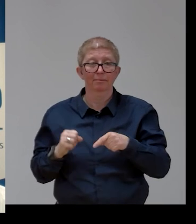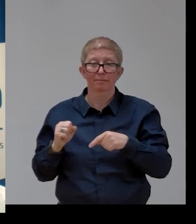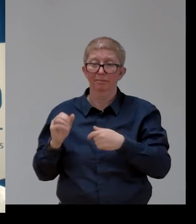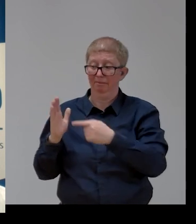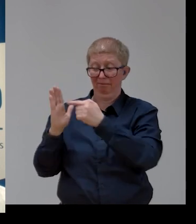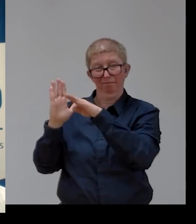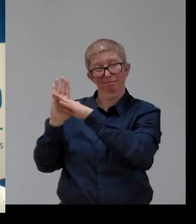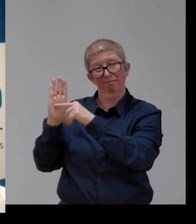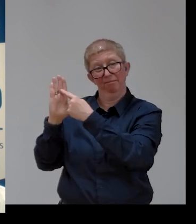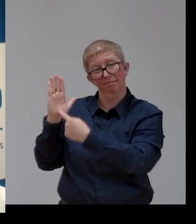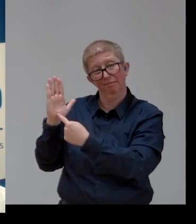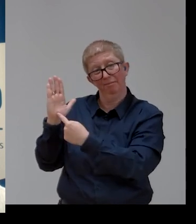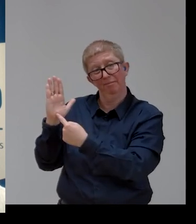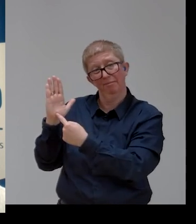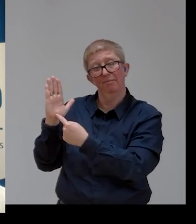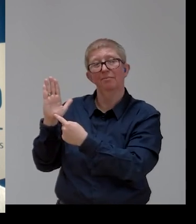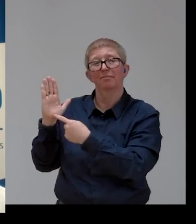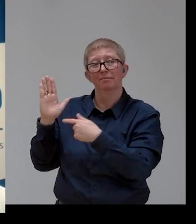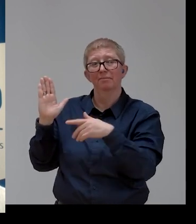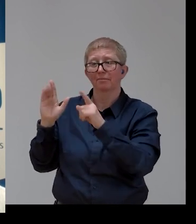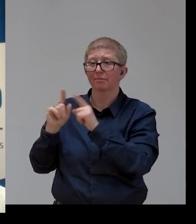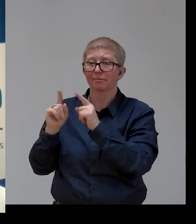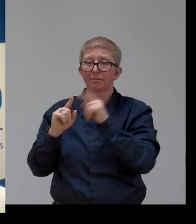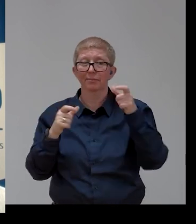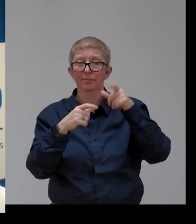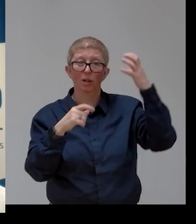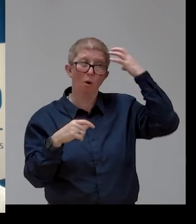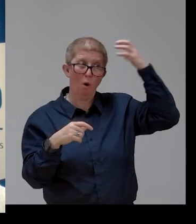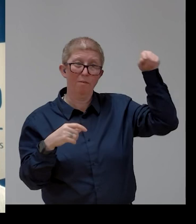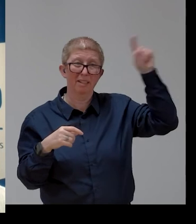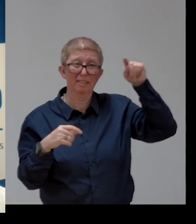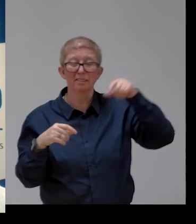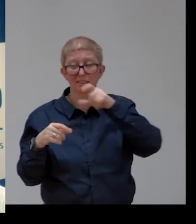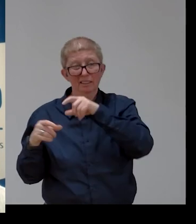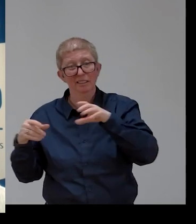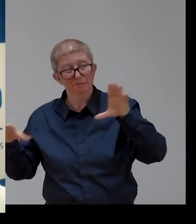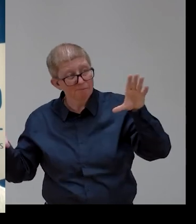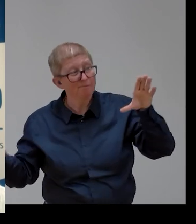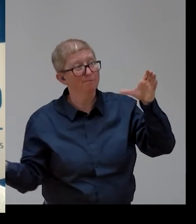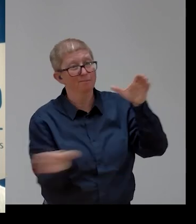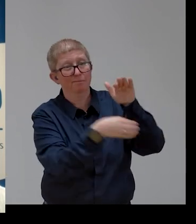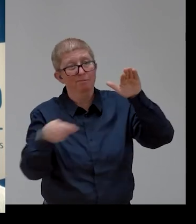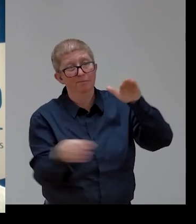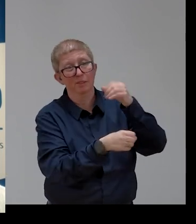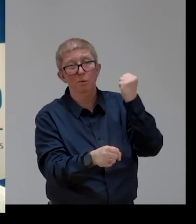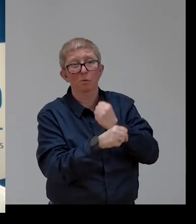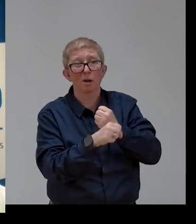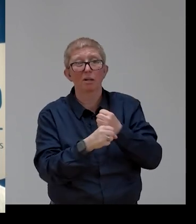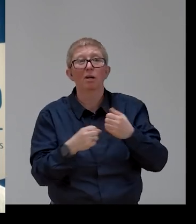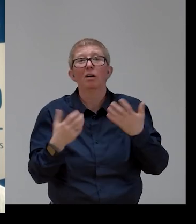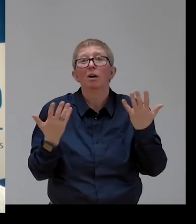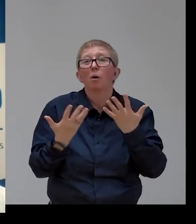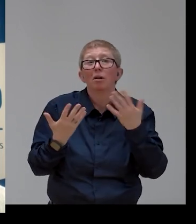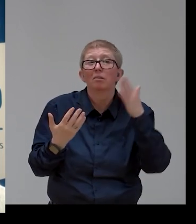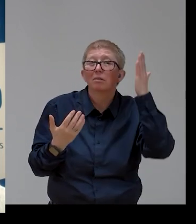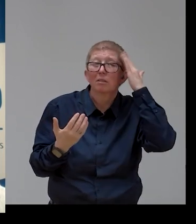public employment services, and they have a very important role to play. So plenty of, we know what's effective, we know what's available, now we need